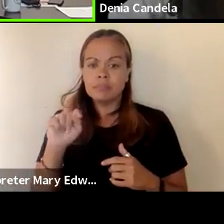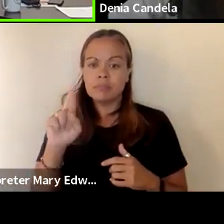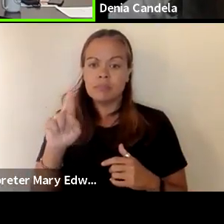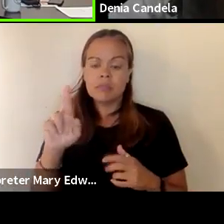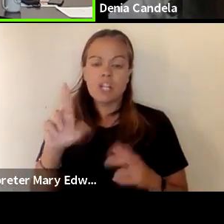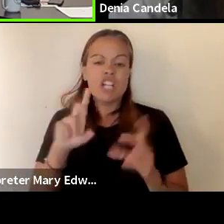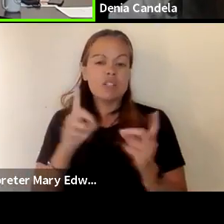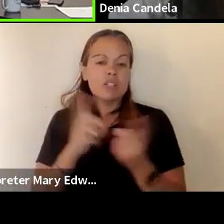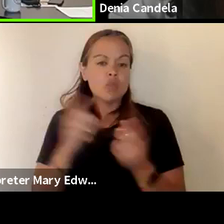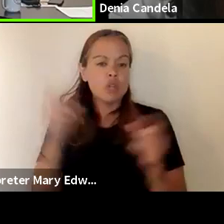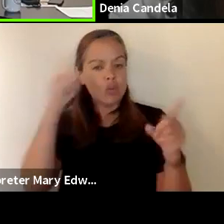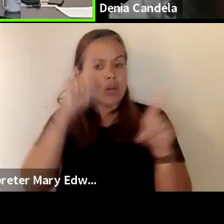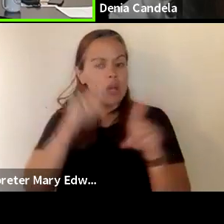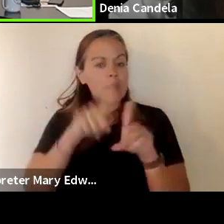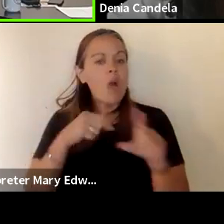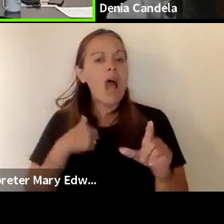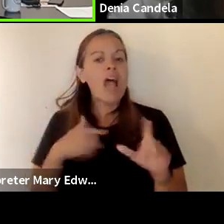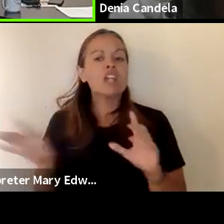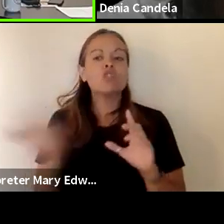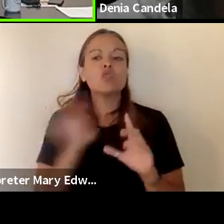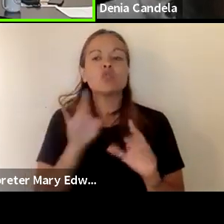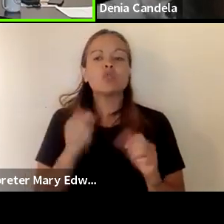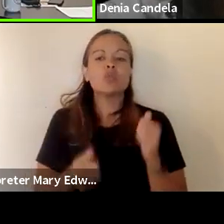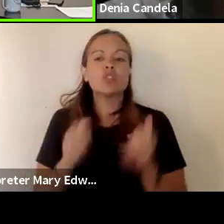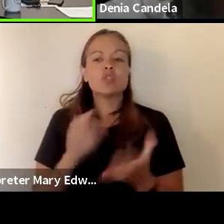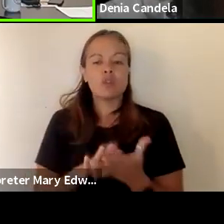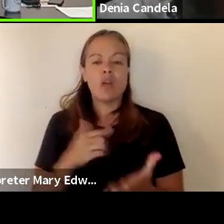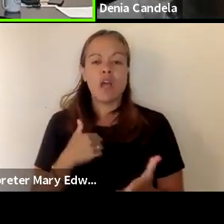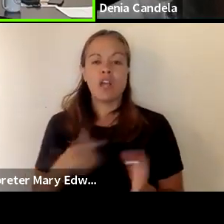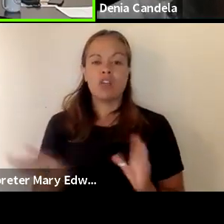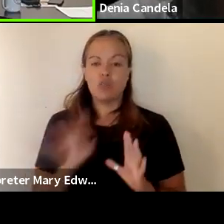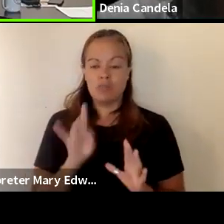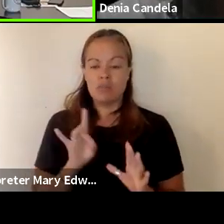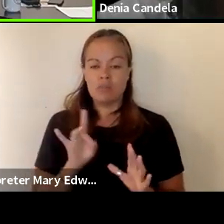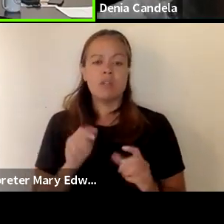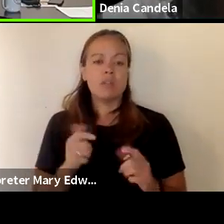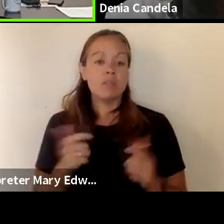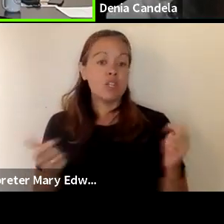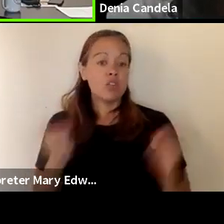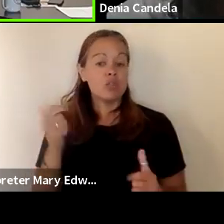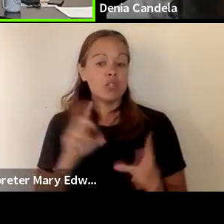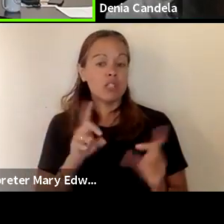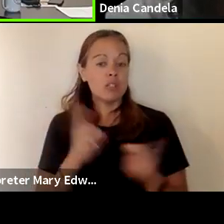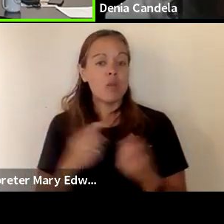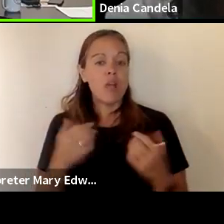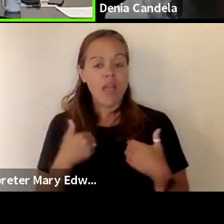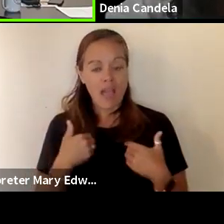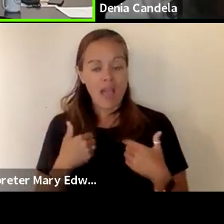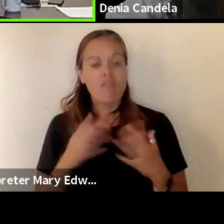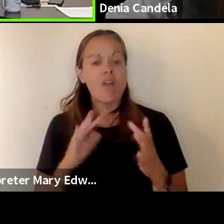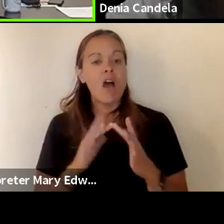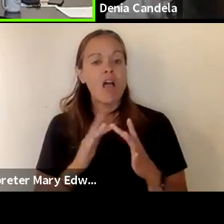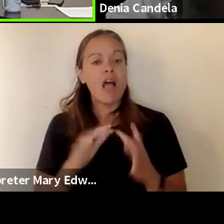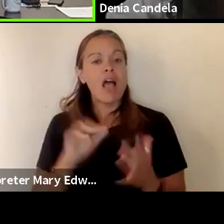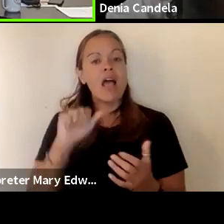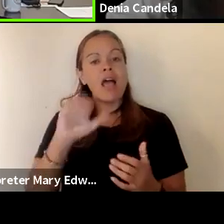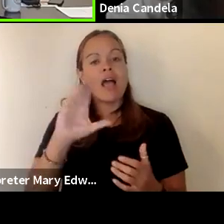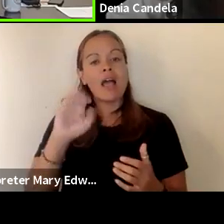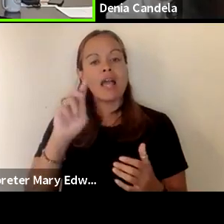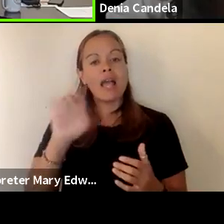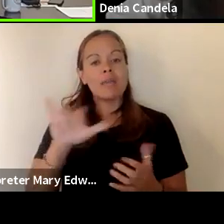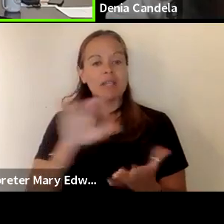could attend a school of choice now several of our larger districts have what we call online academies or